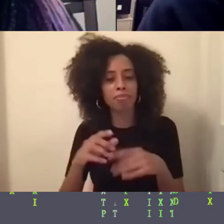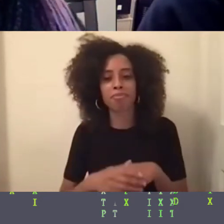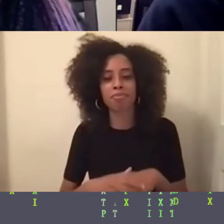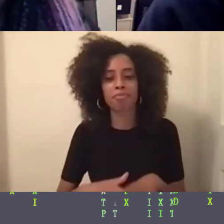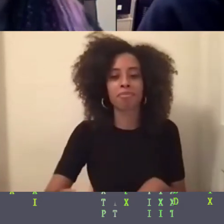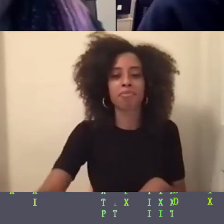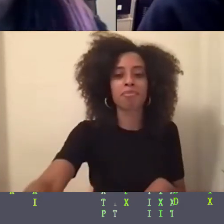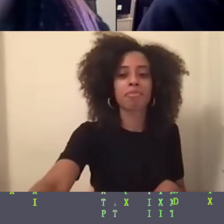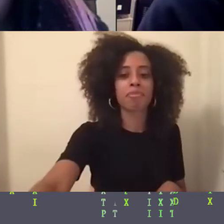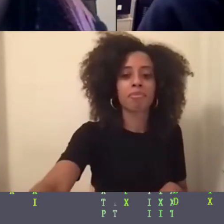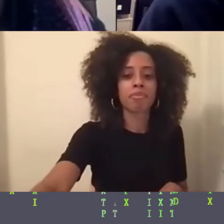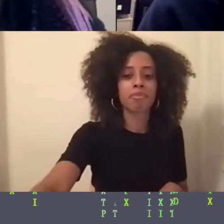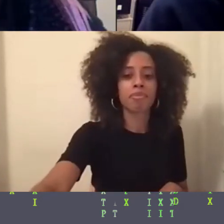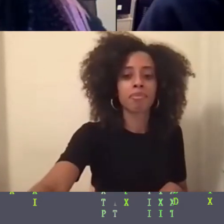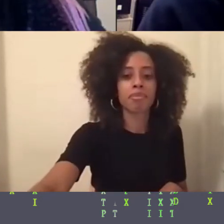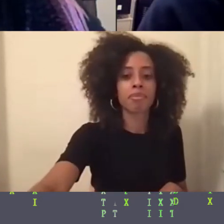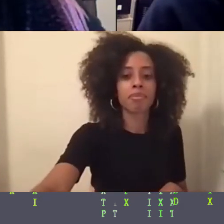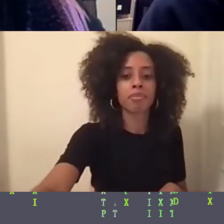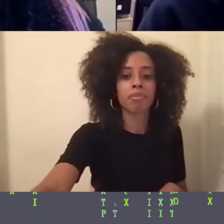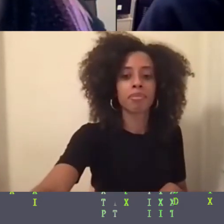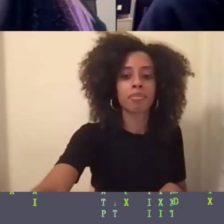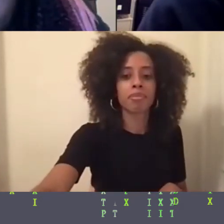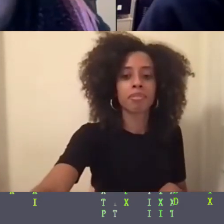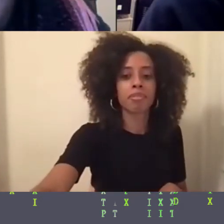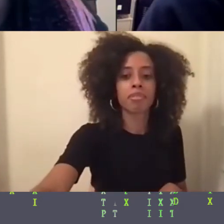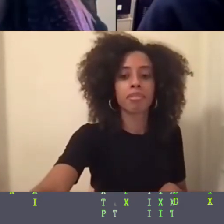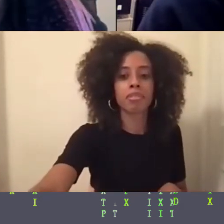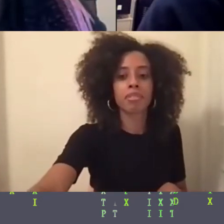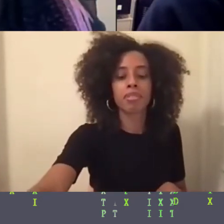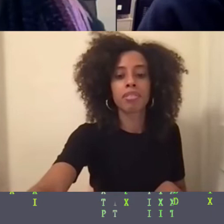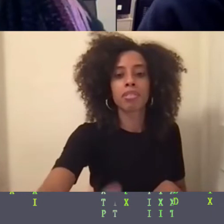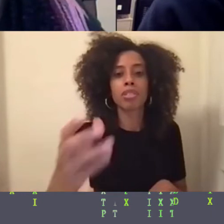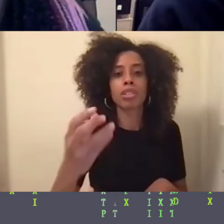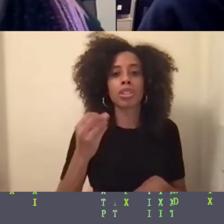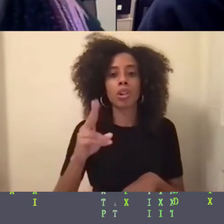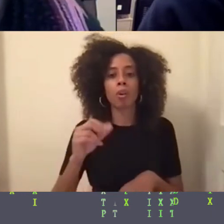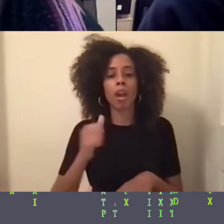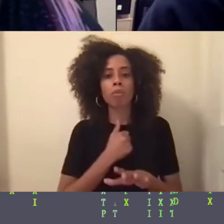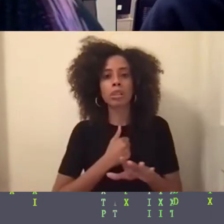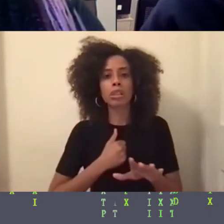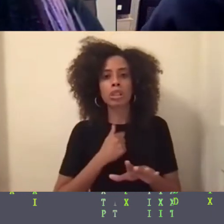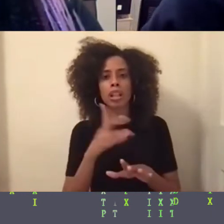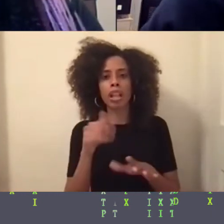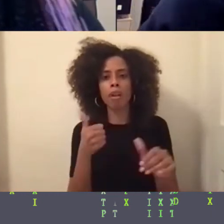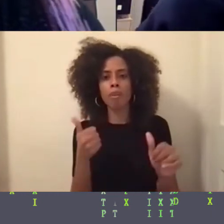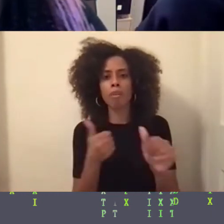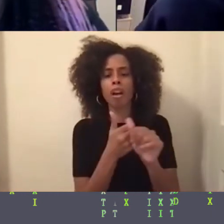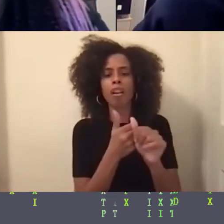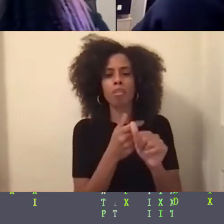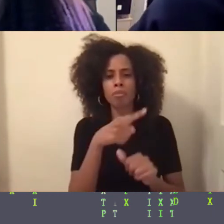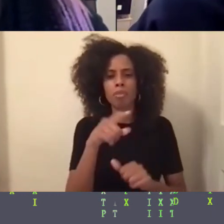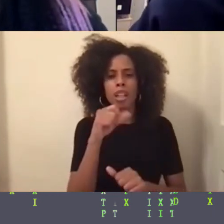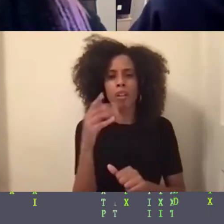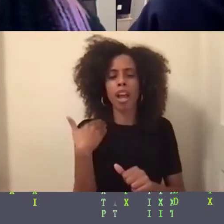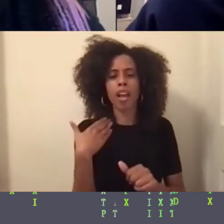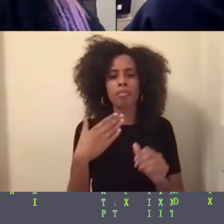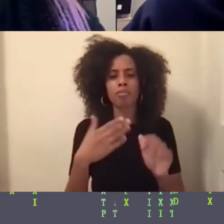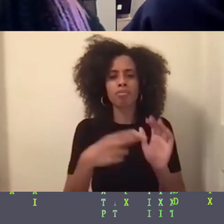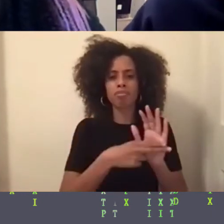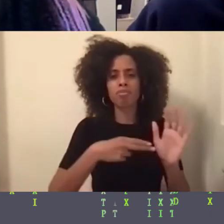Okay. I'm sorry. She got a follow up or they've got a follow up. They don't have their pronouns on there. Um, how do you implement